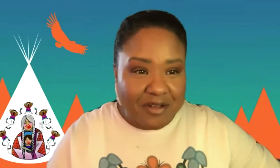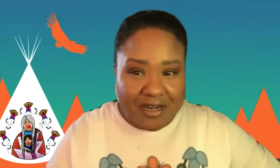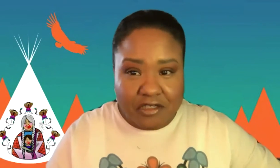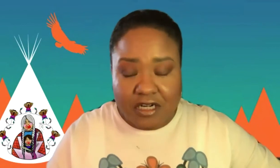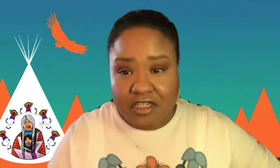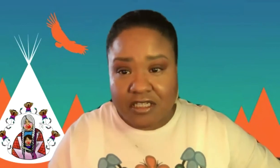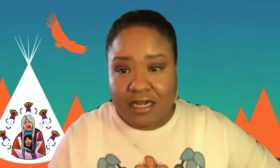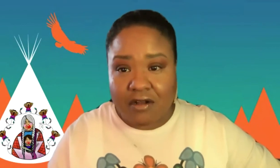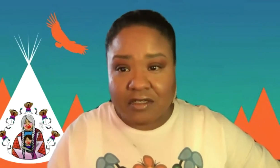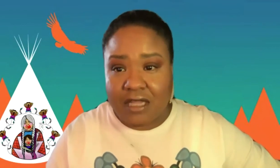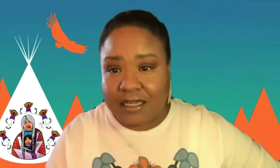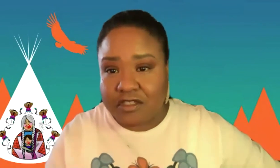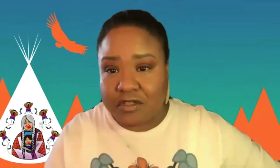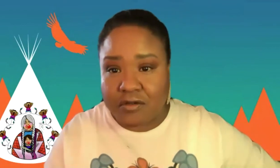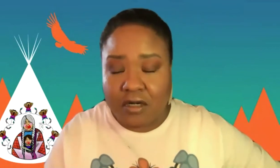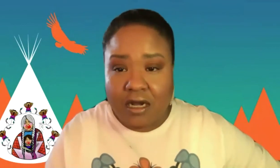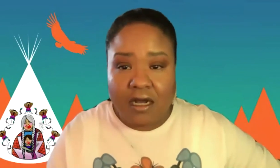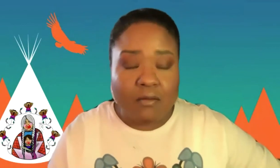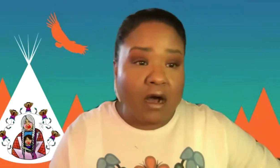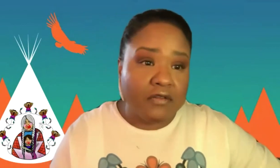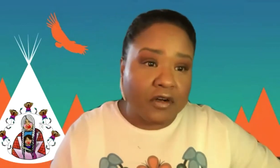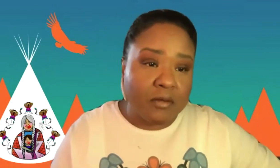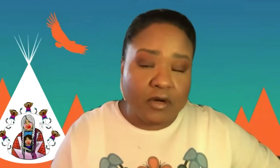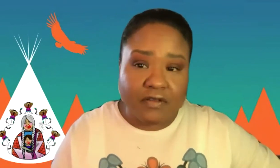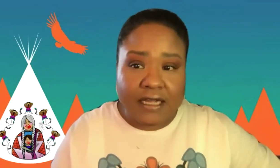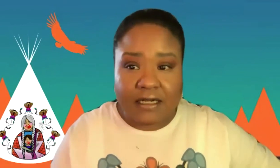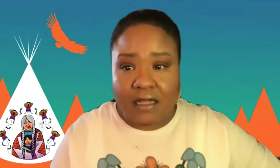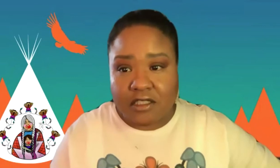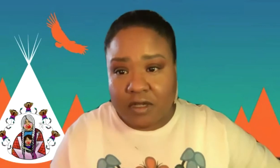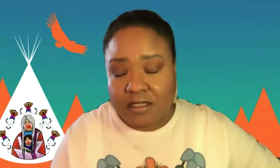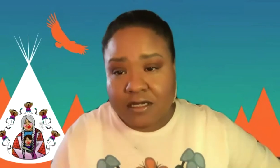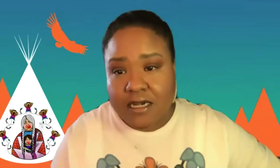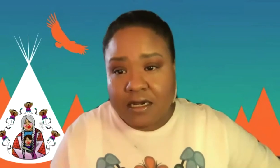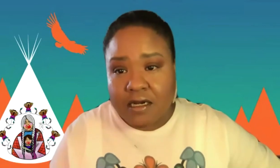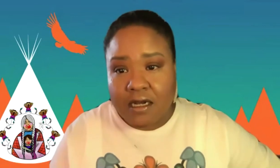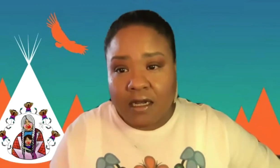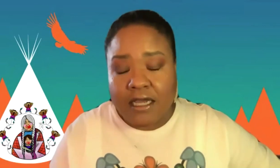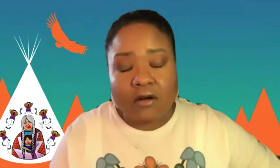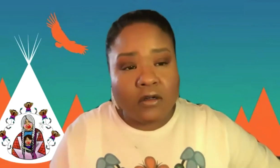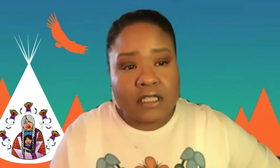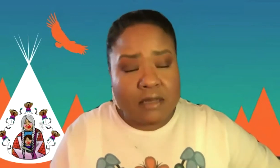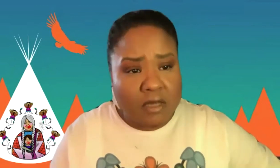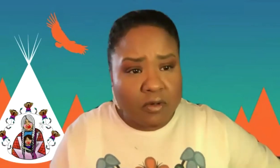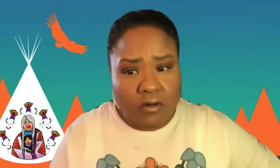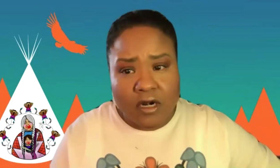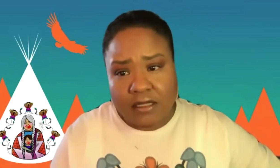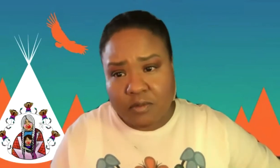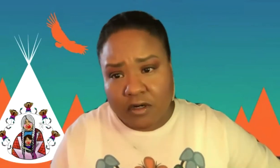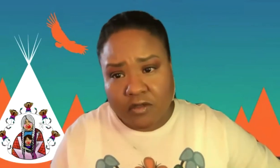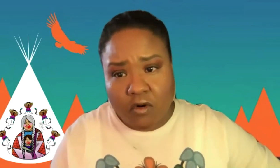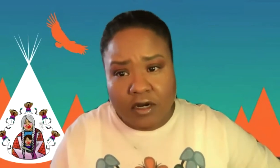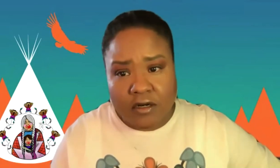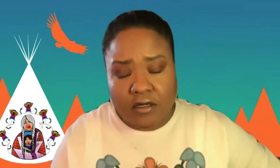any further introductions, I'd also like to offer a brief land acknowledgement. An old Nimipu or